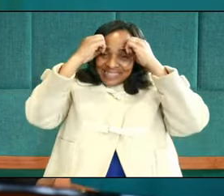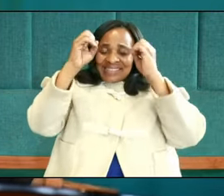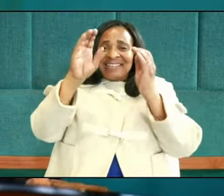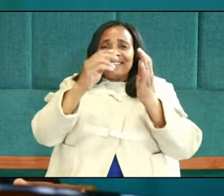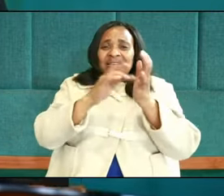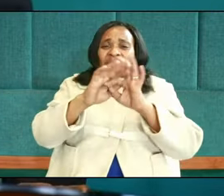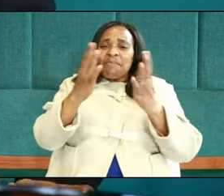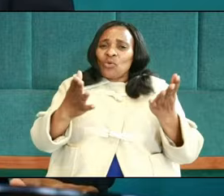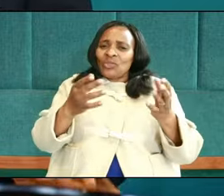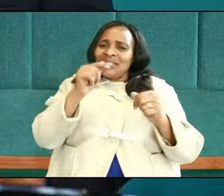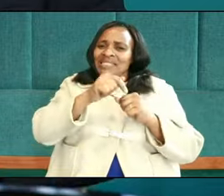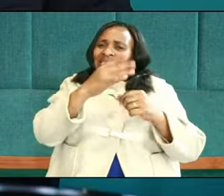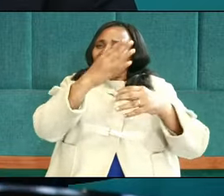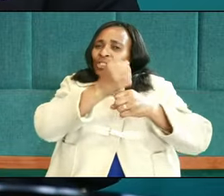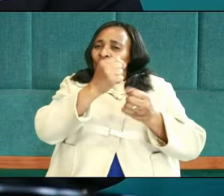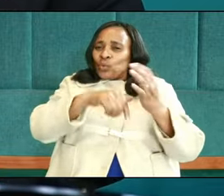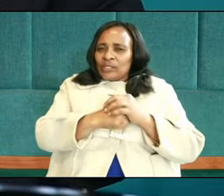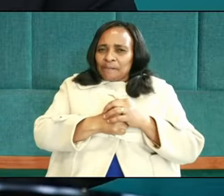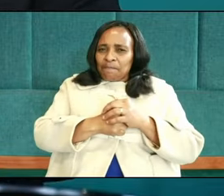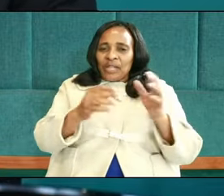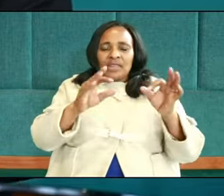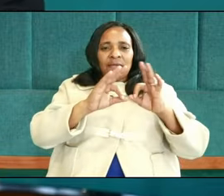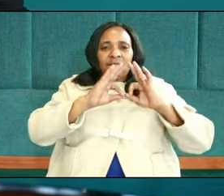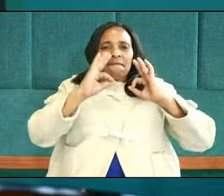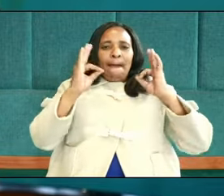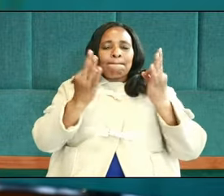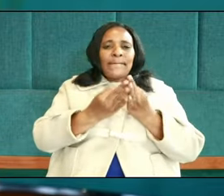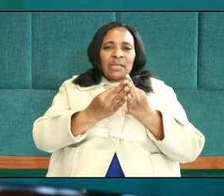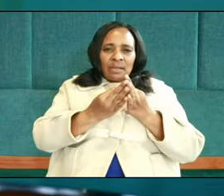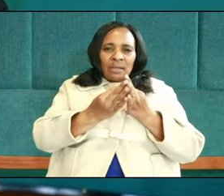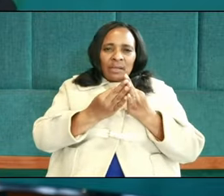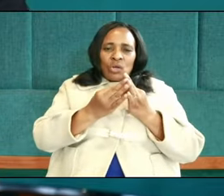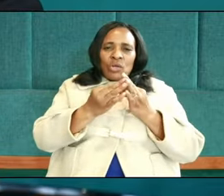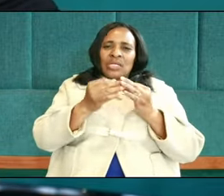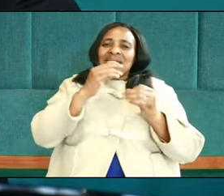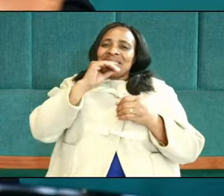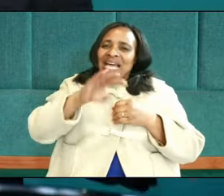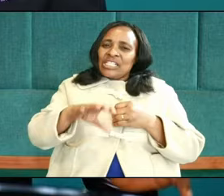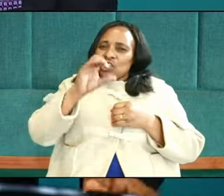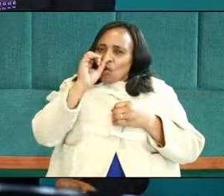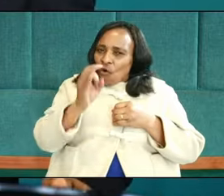actually associated with the family of, or the sons of Korah, who